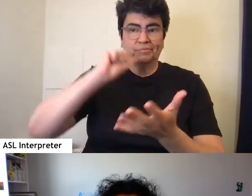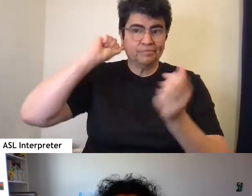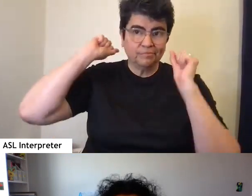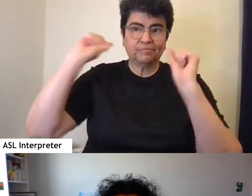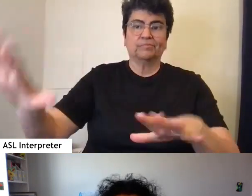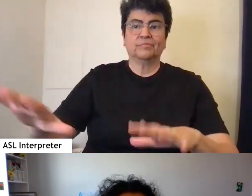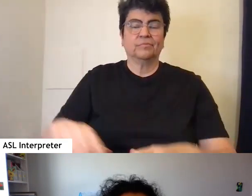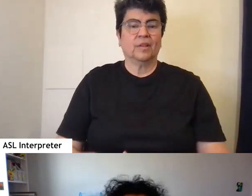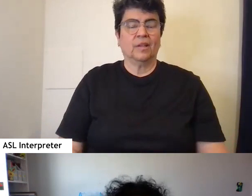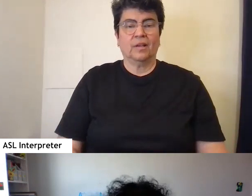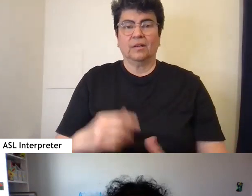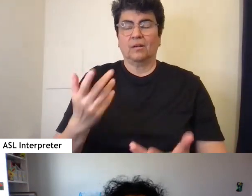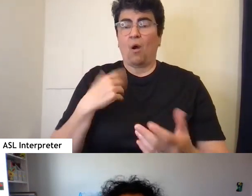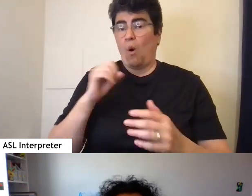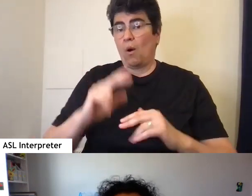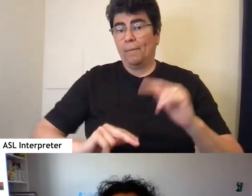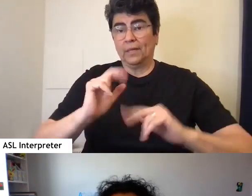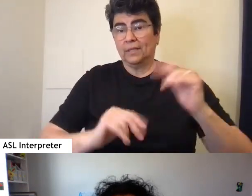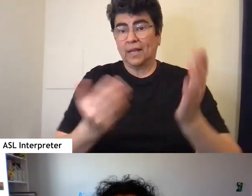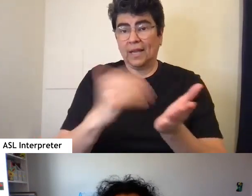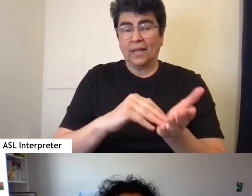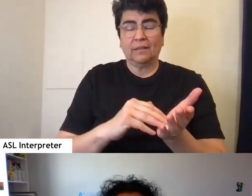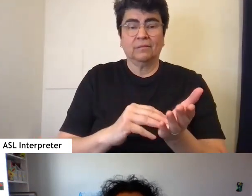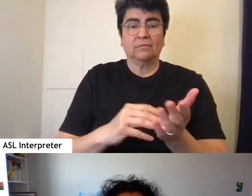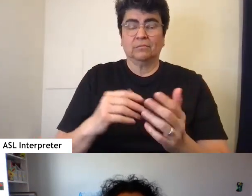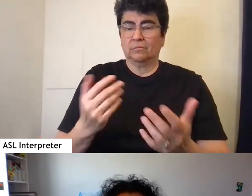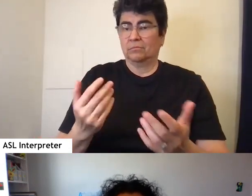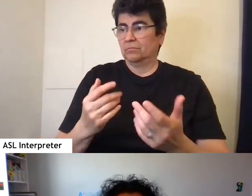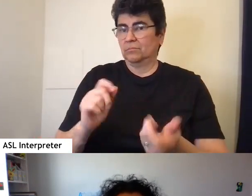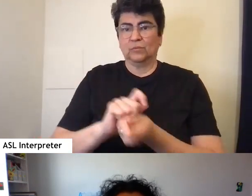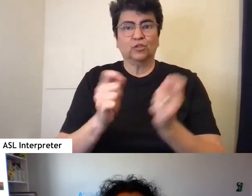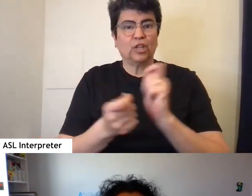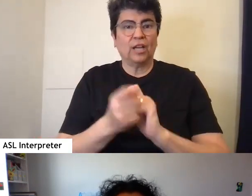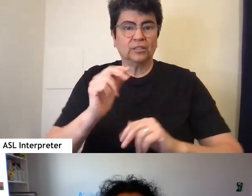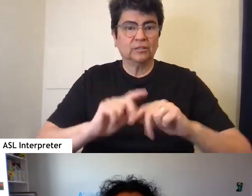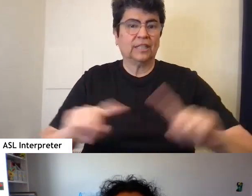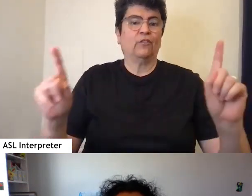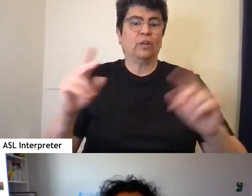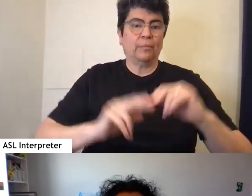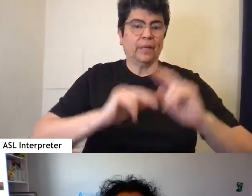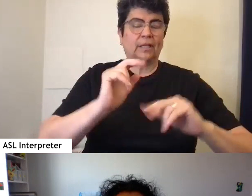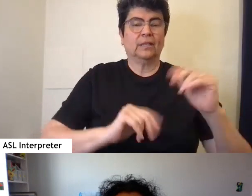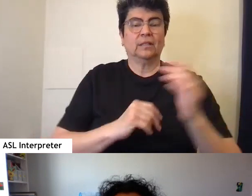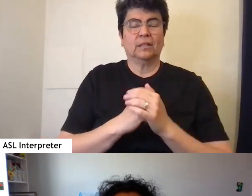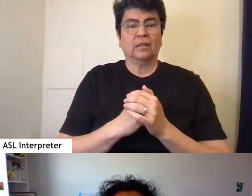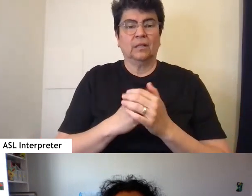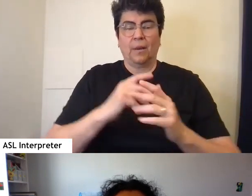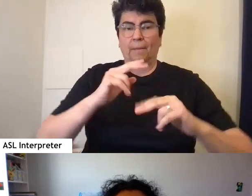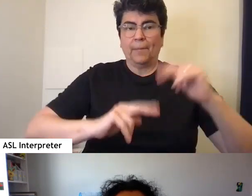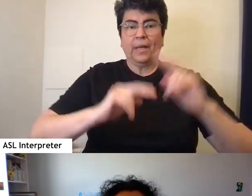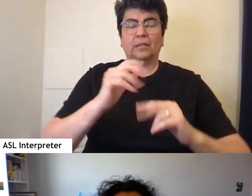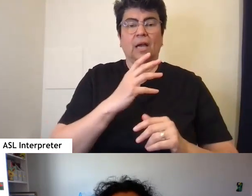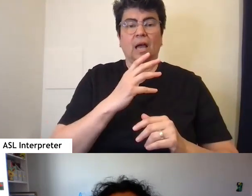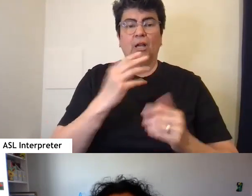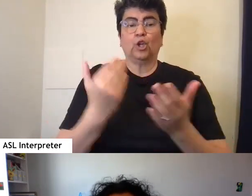build them up again different and to build and protect build